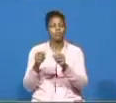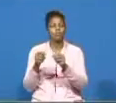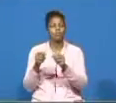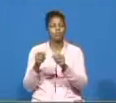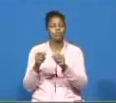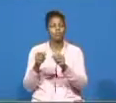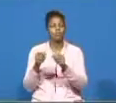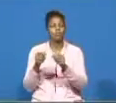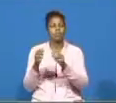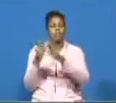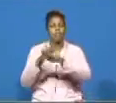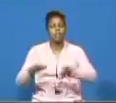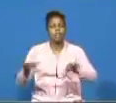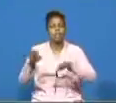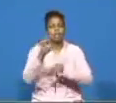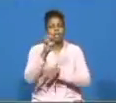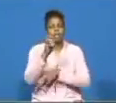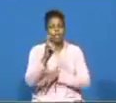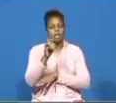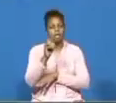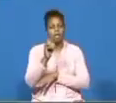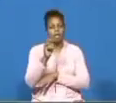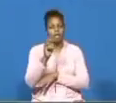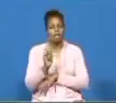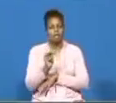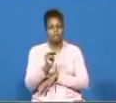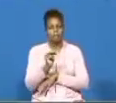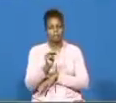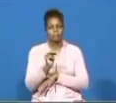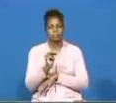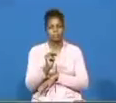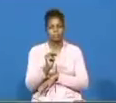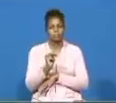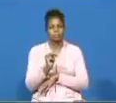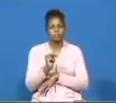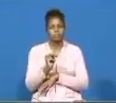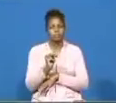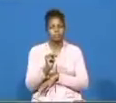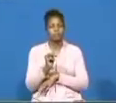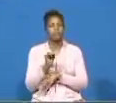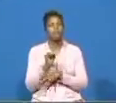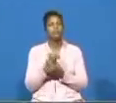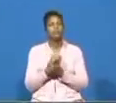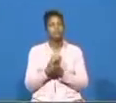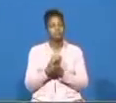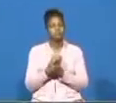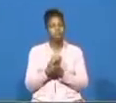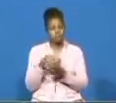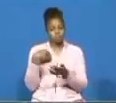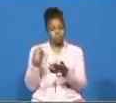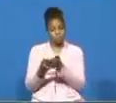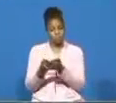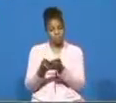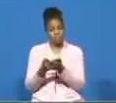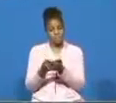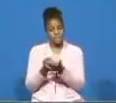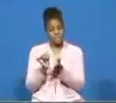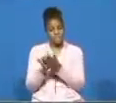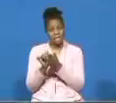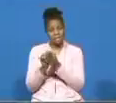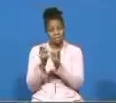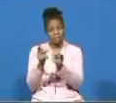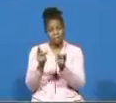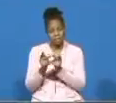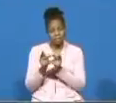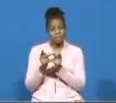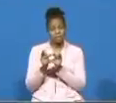journeyed they had reached this point and we can't look back at all the historical information but as they reached uh this point